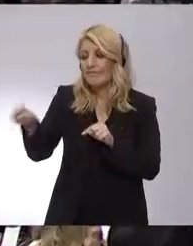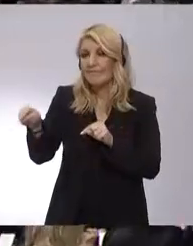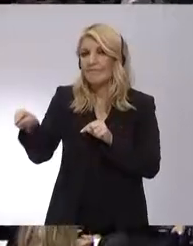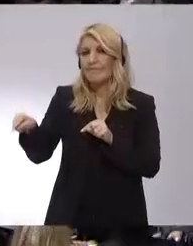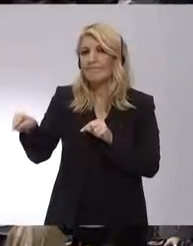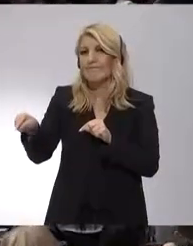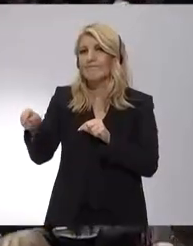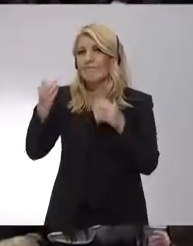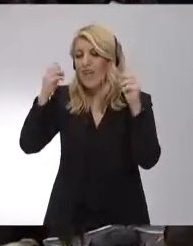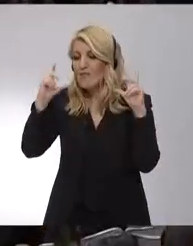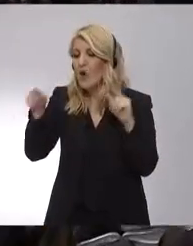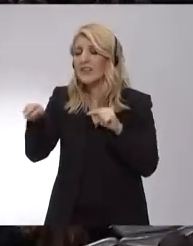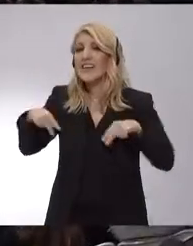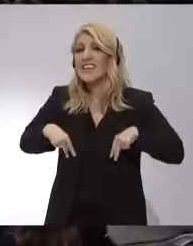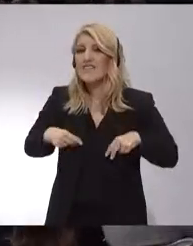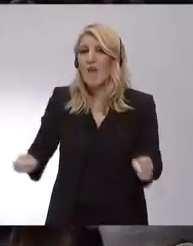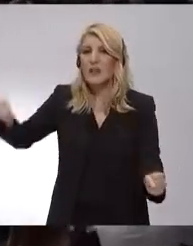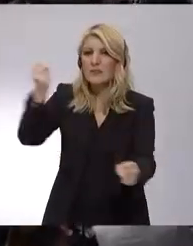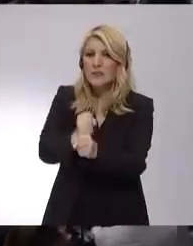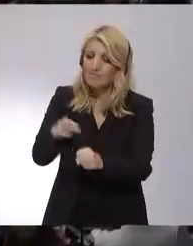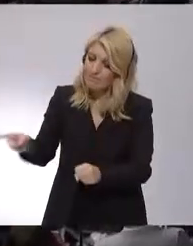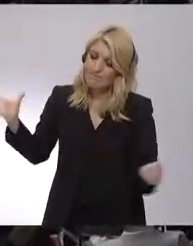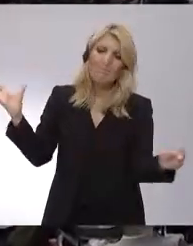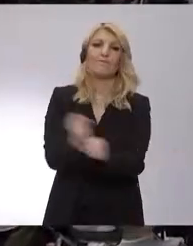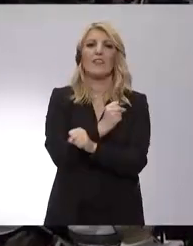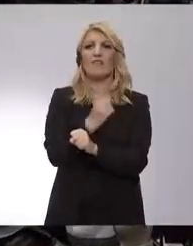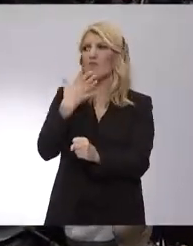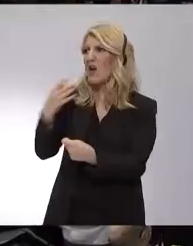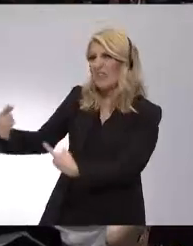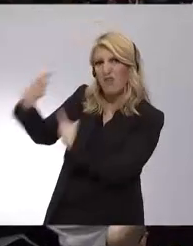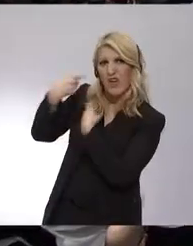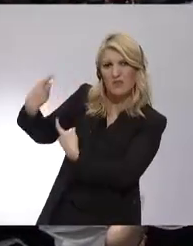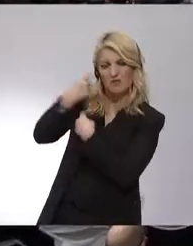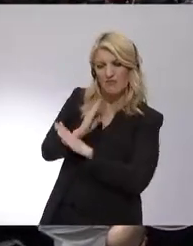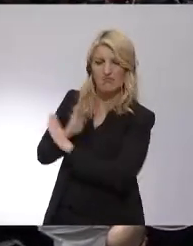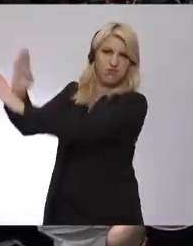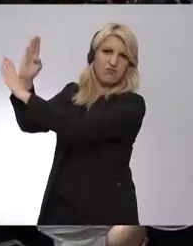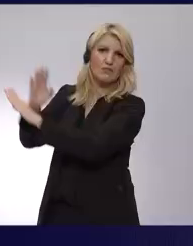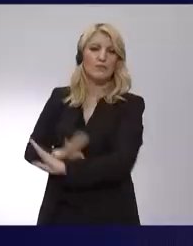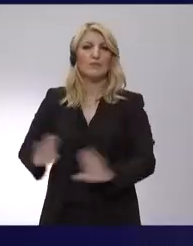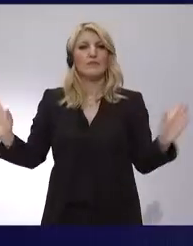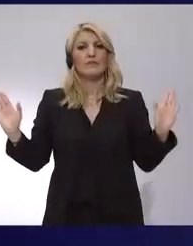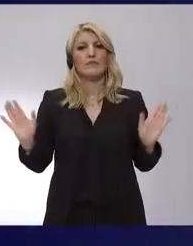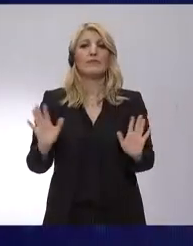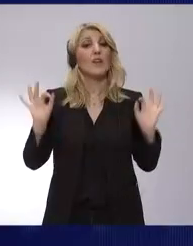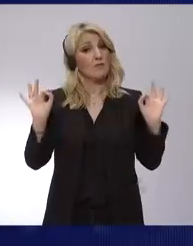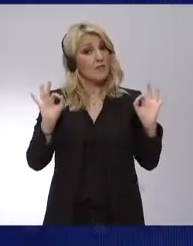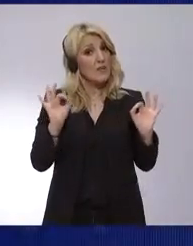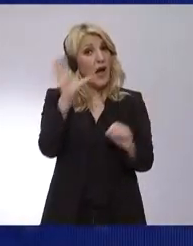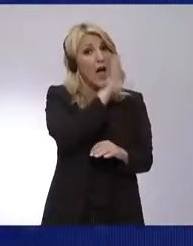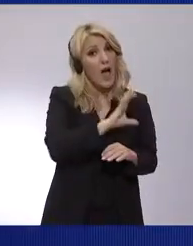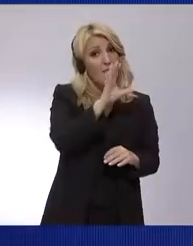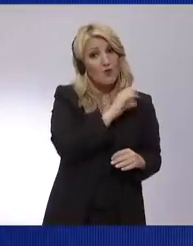And you are also leading Europe's support for Ukraine. You responded to Putin's bombing only